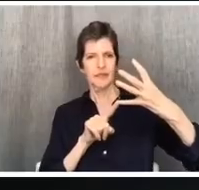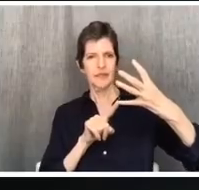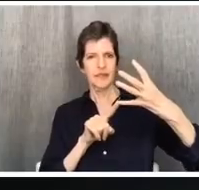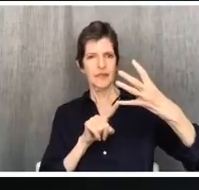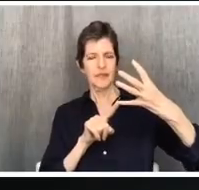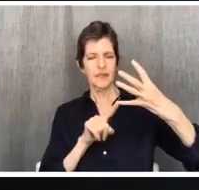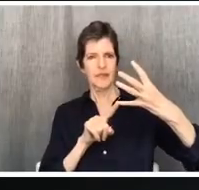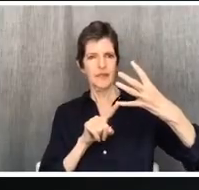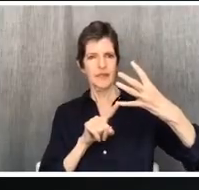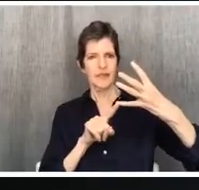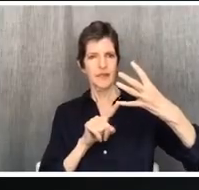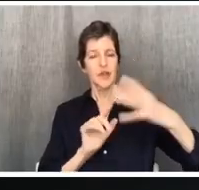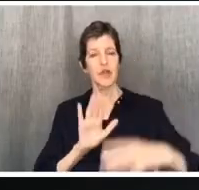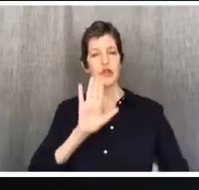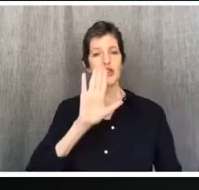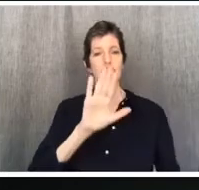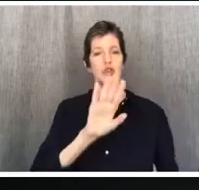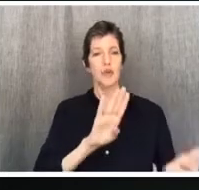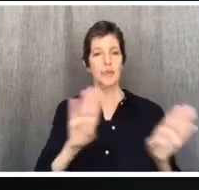imitate Jesus? Jesus.